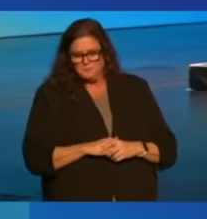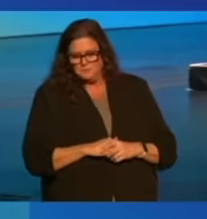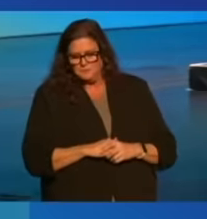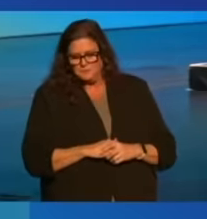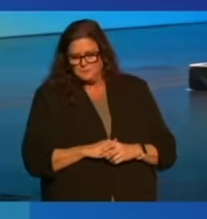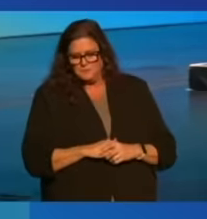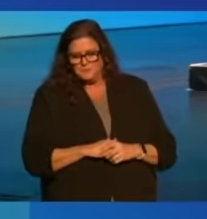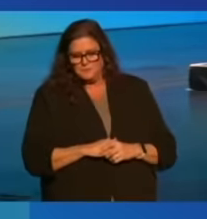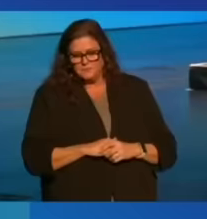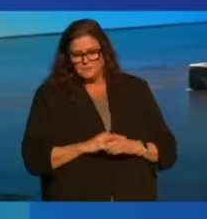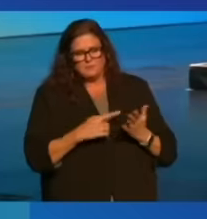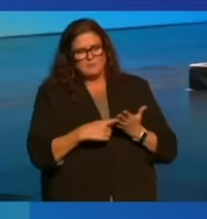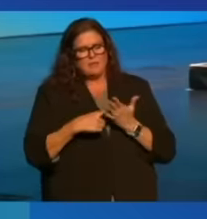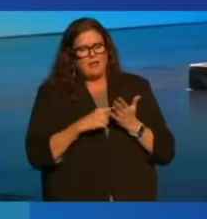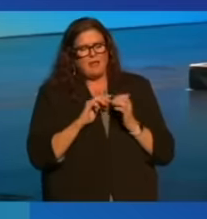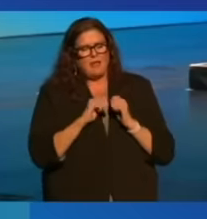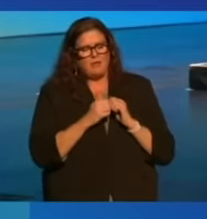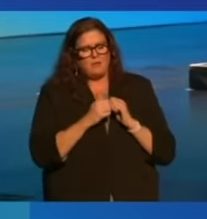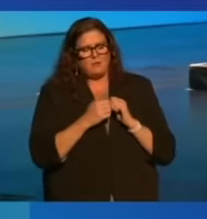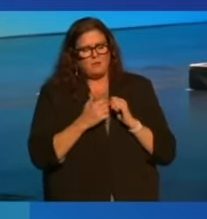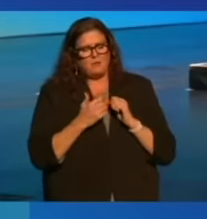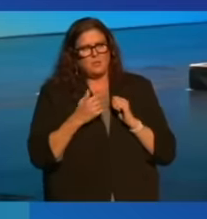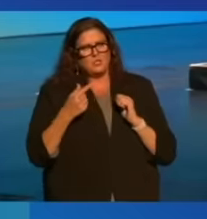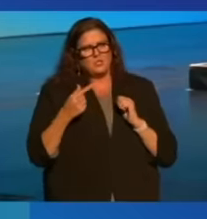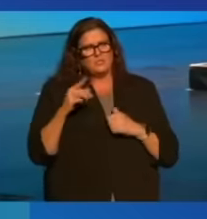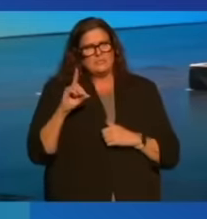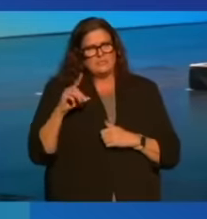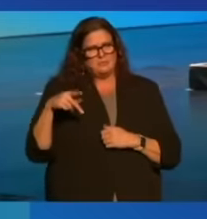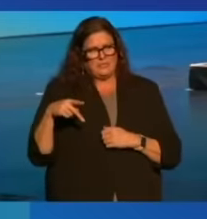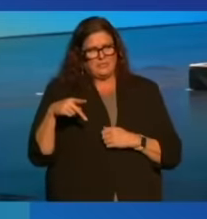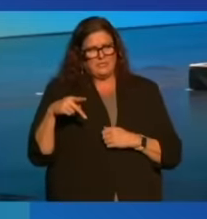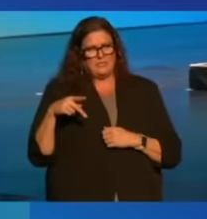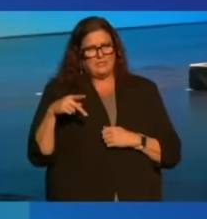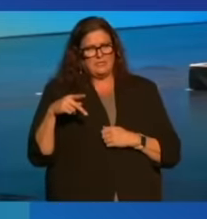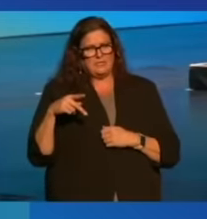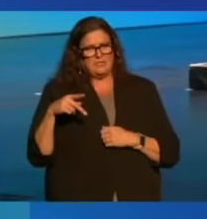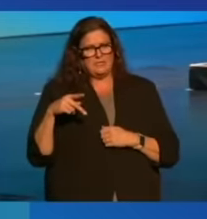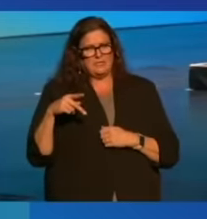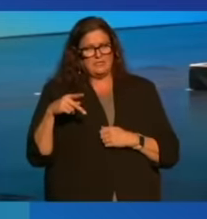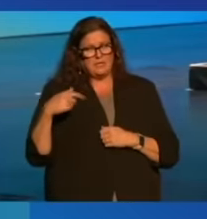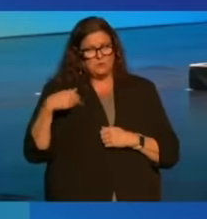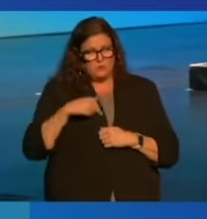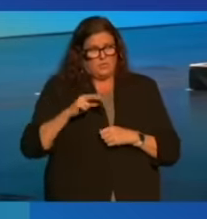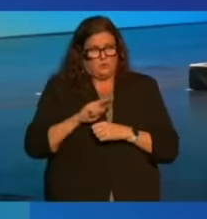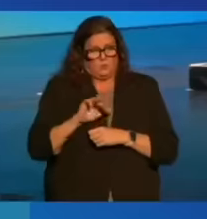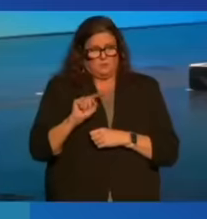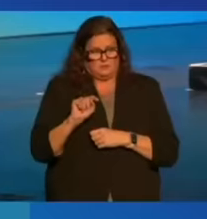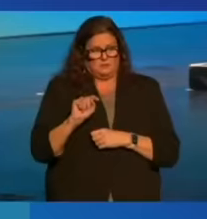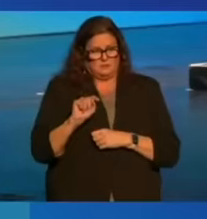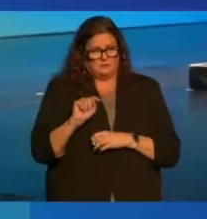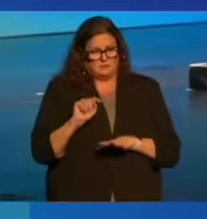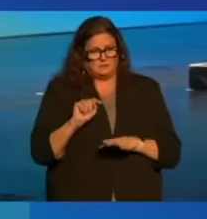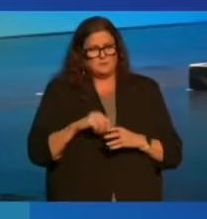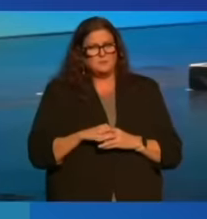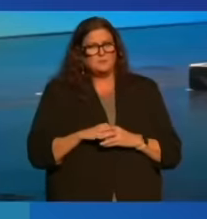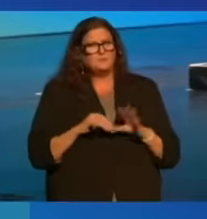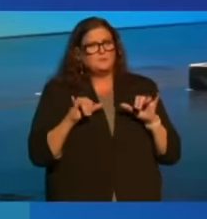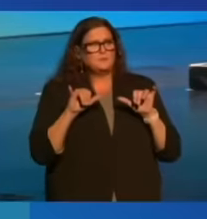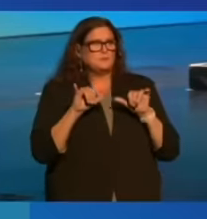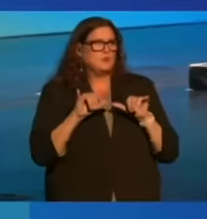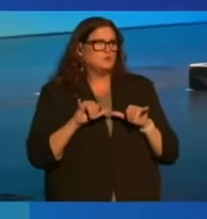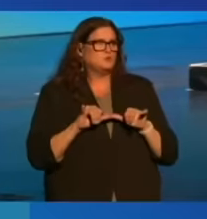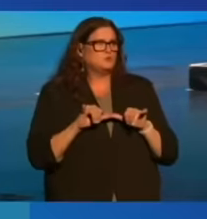And he goes on to talk about how GDP as we use it measures